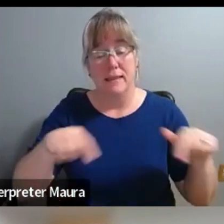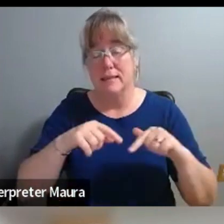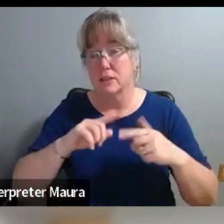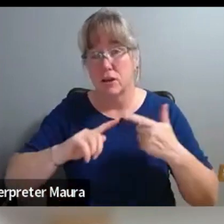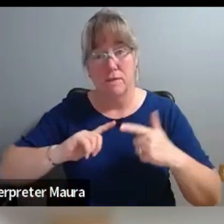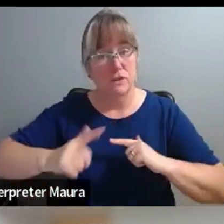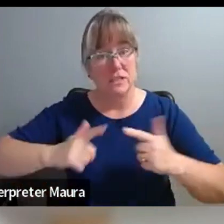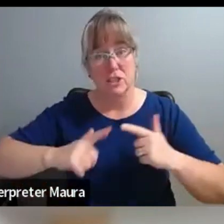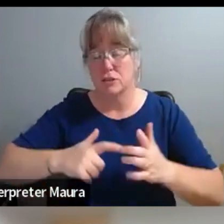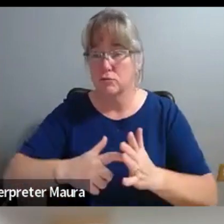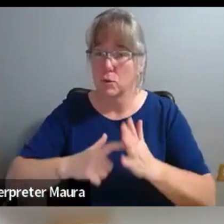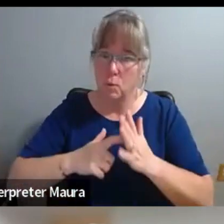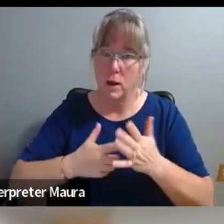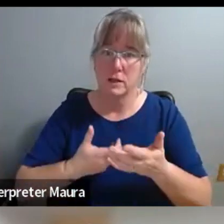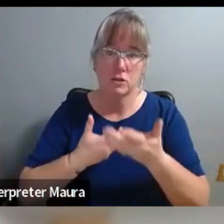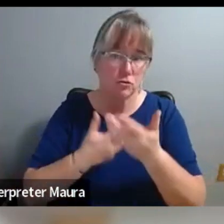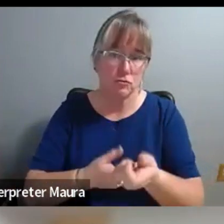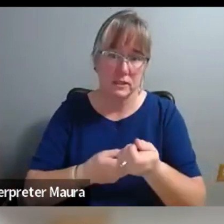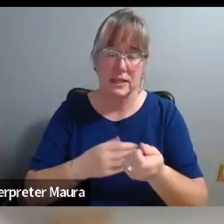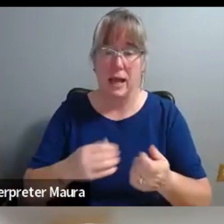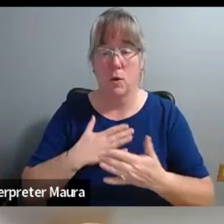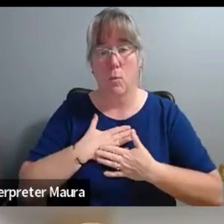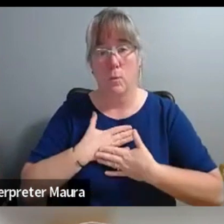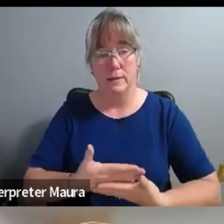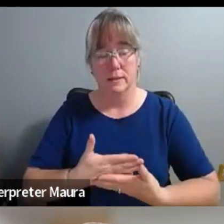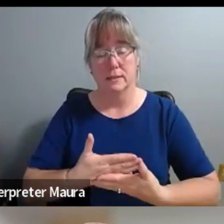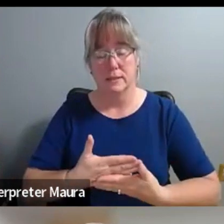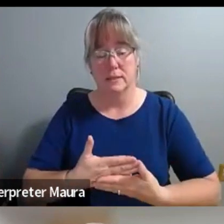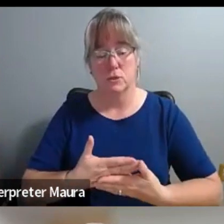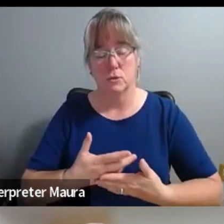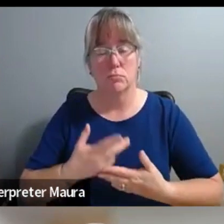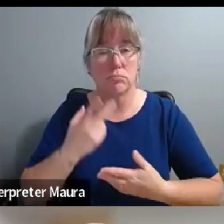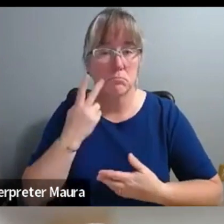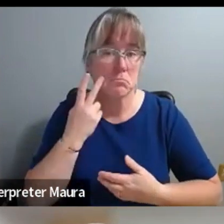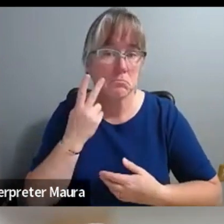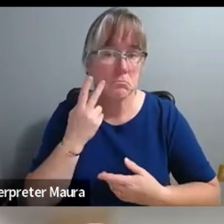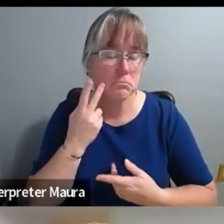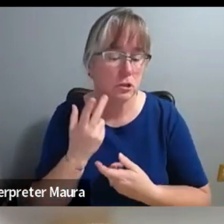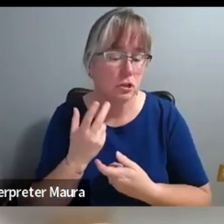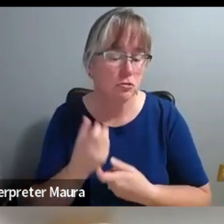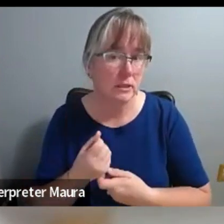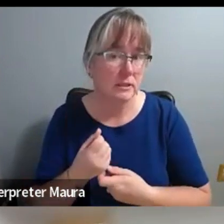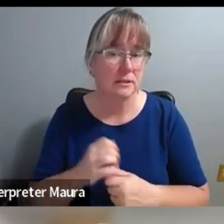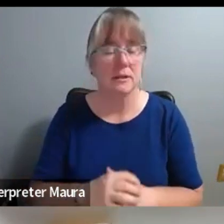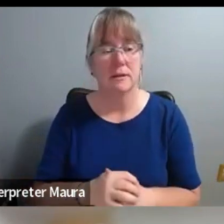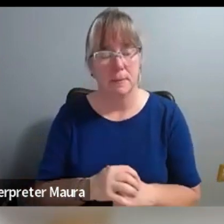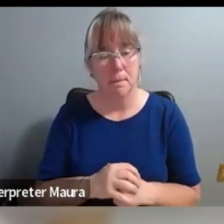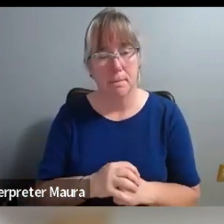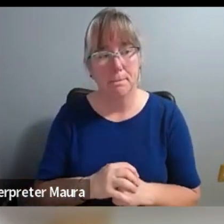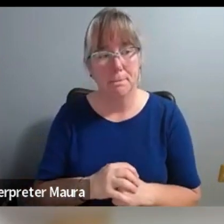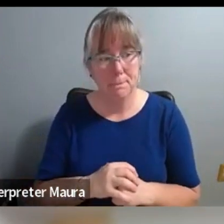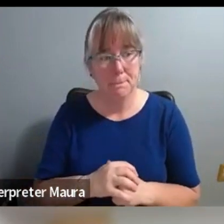or willingness to extend trust to say some very sometimes